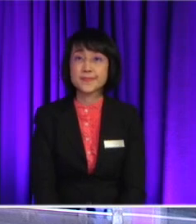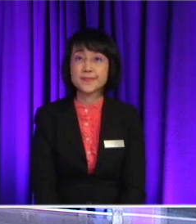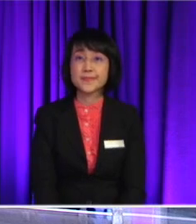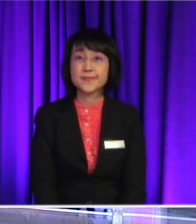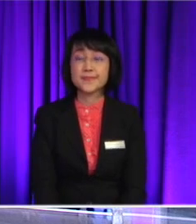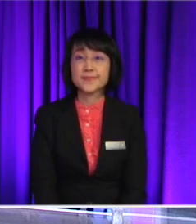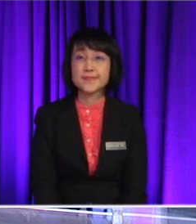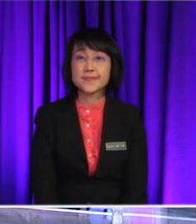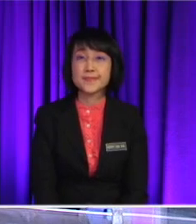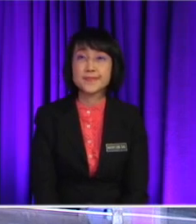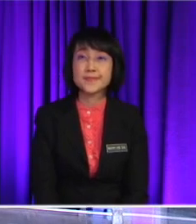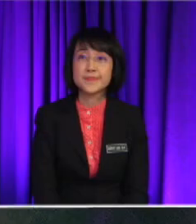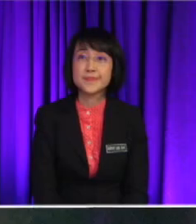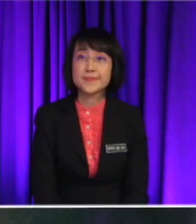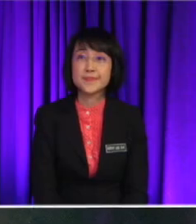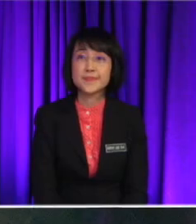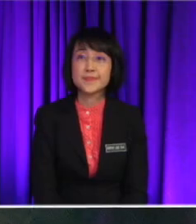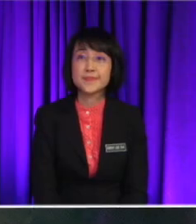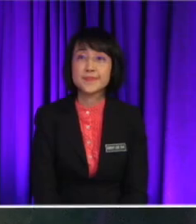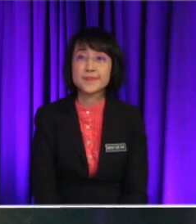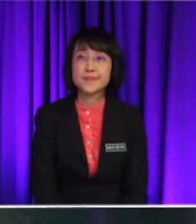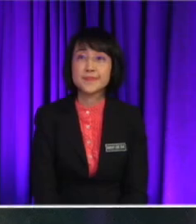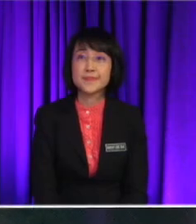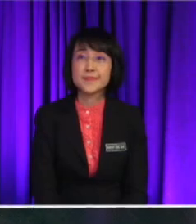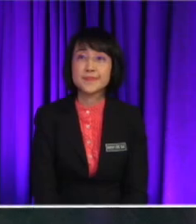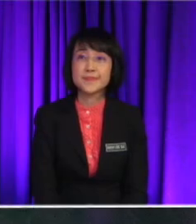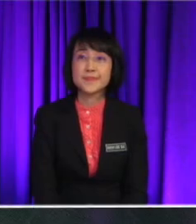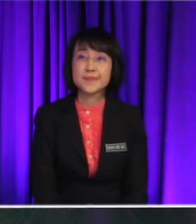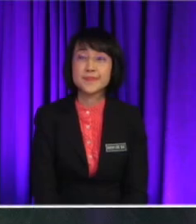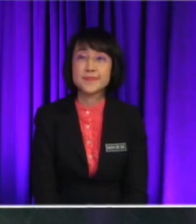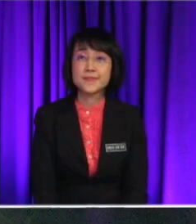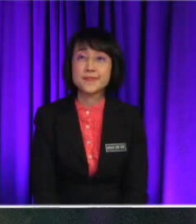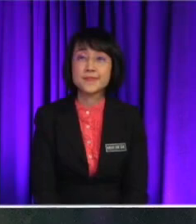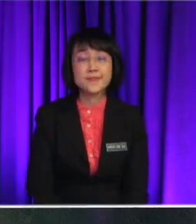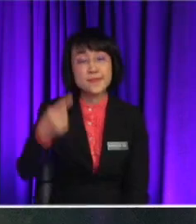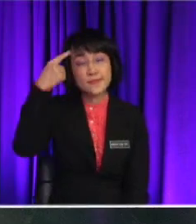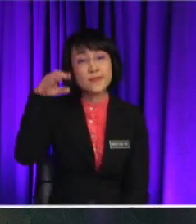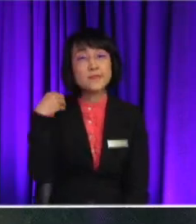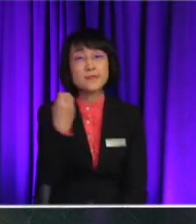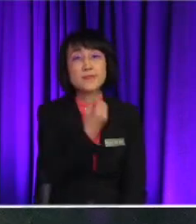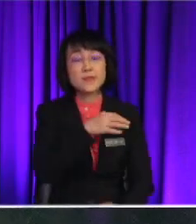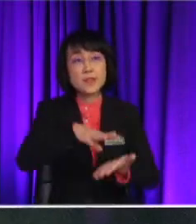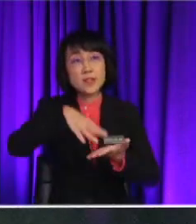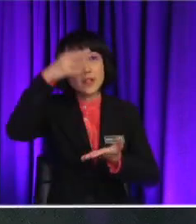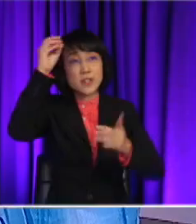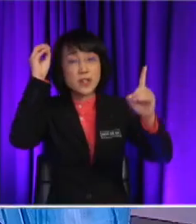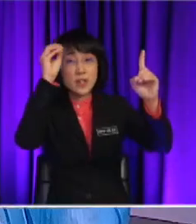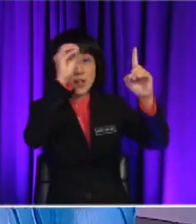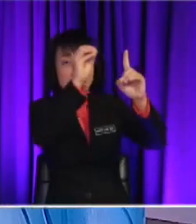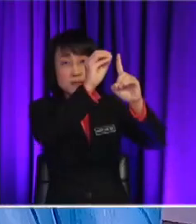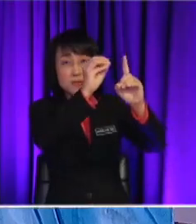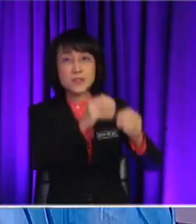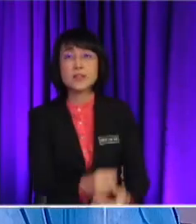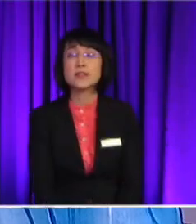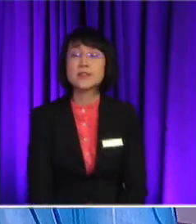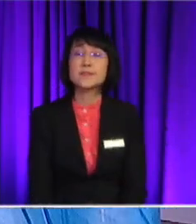Okay So, for our learning objective today, what we are going to